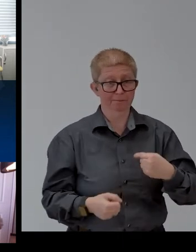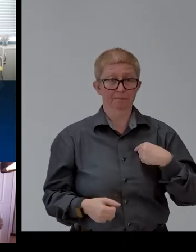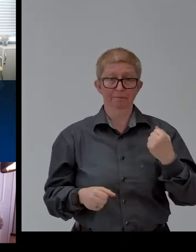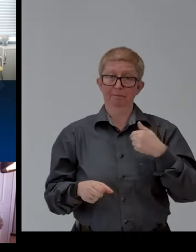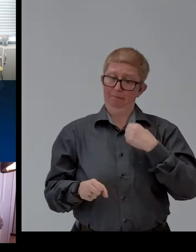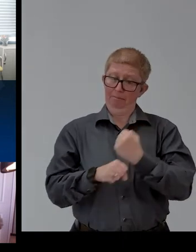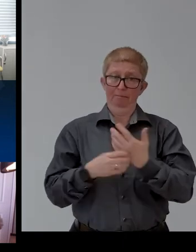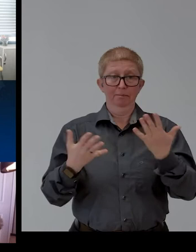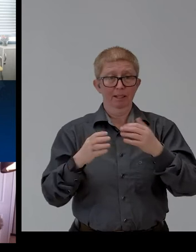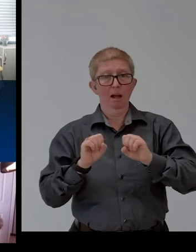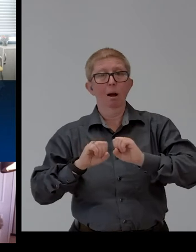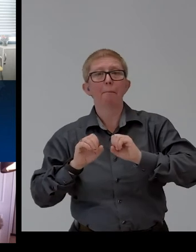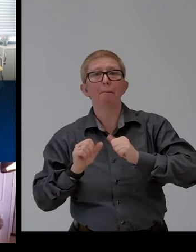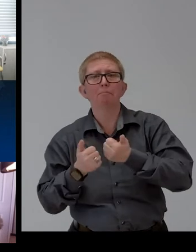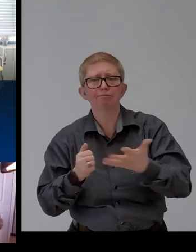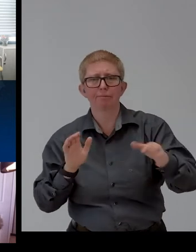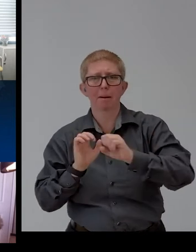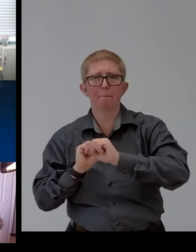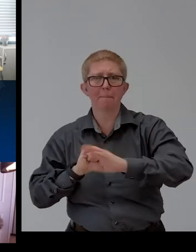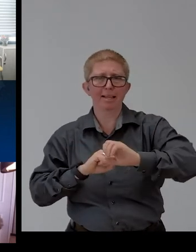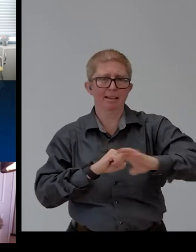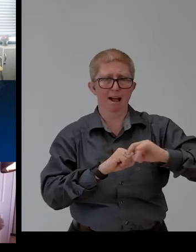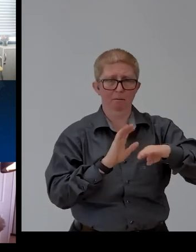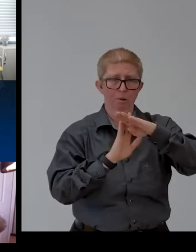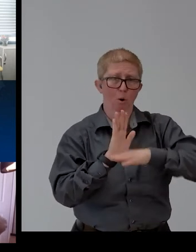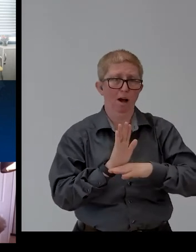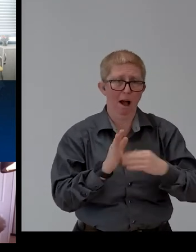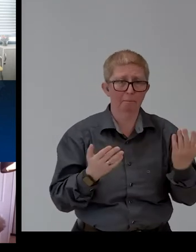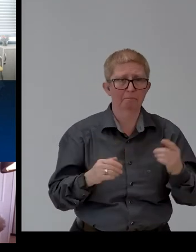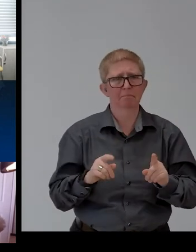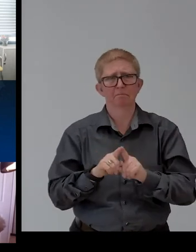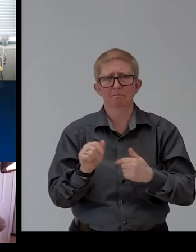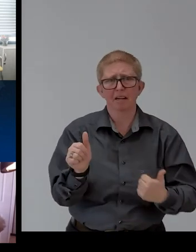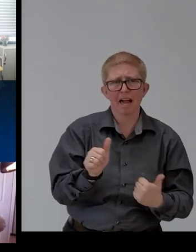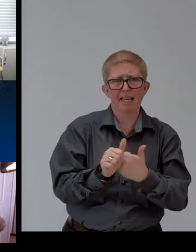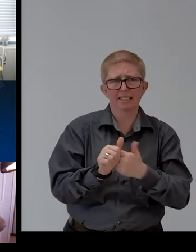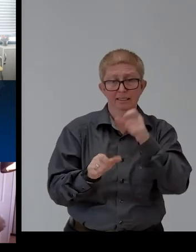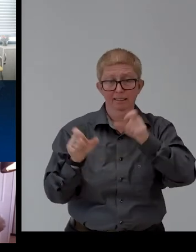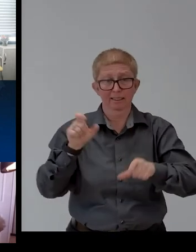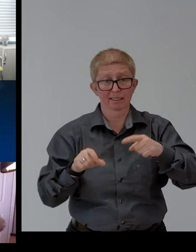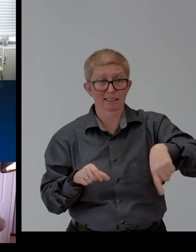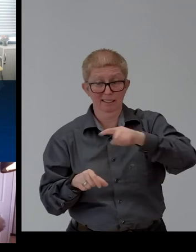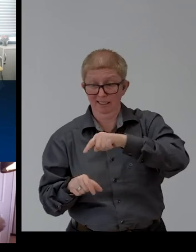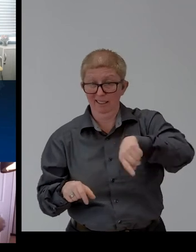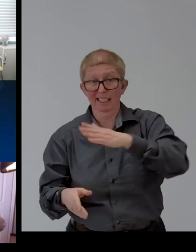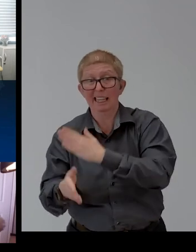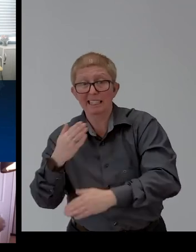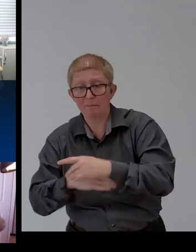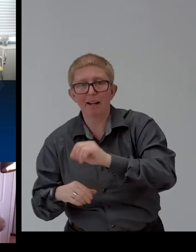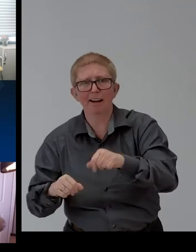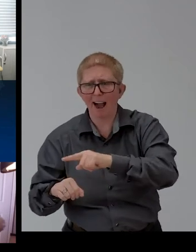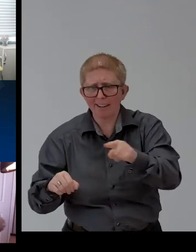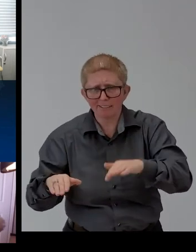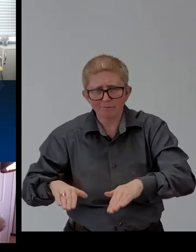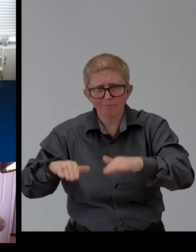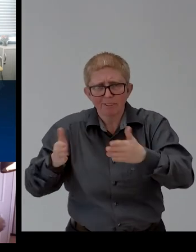flagship and globally accepted skill building program which assists persons with disabilities to grow holistically and eventually create work opportunities.